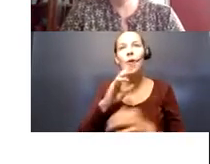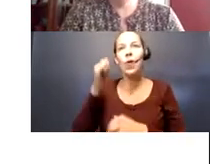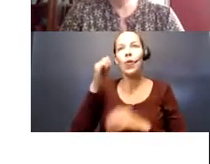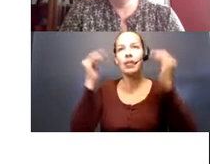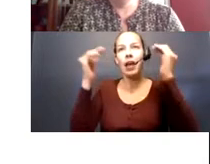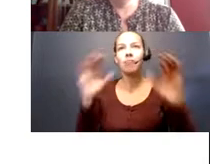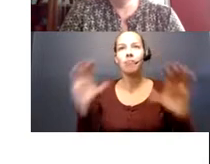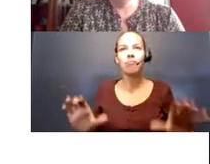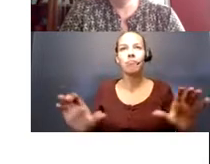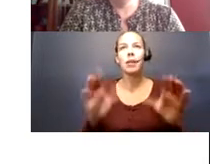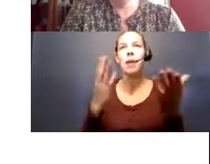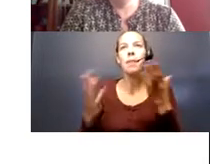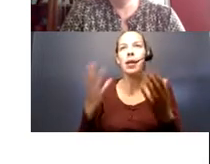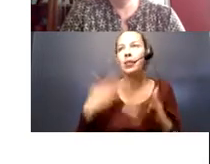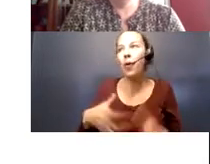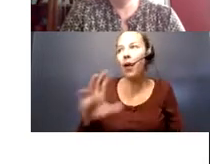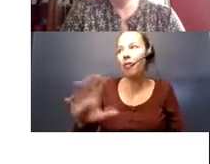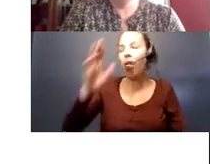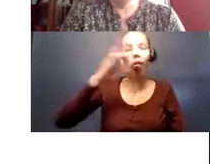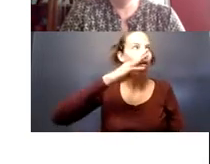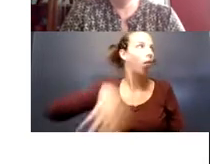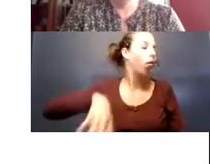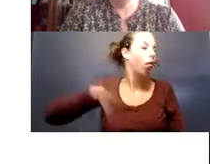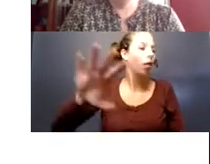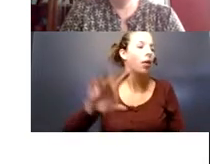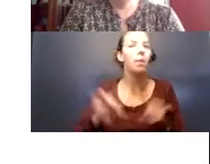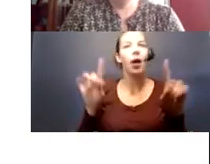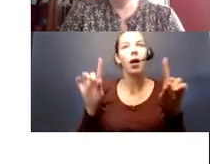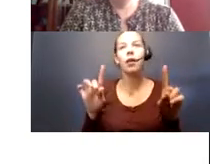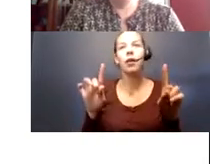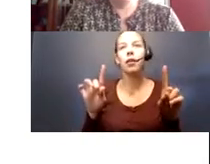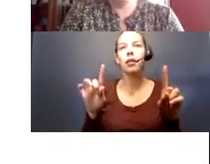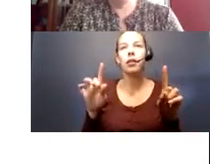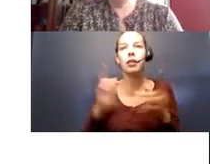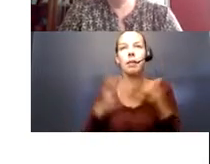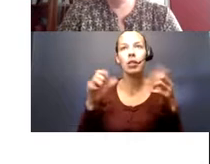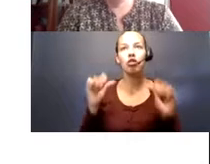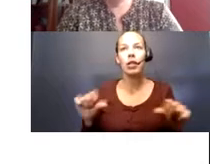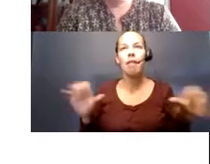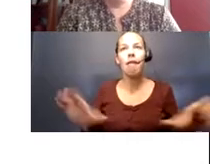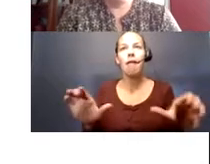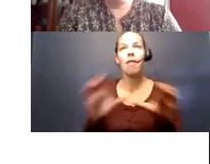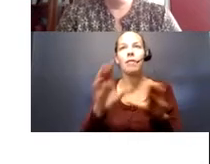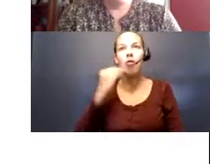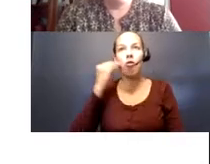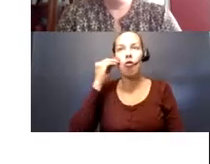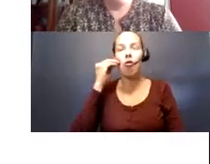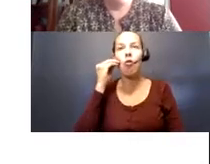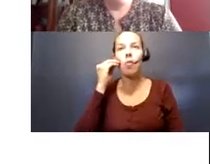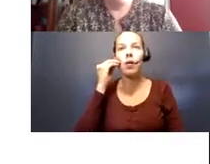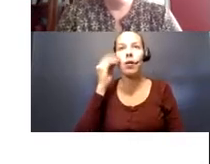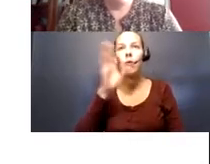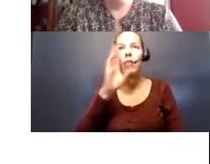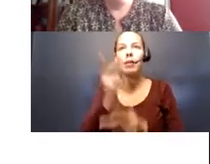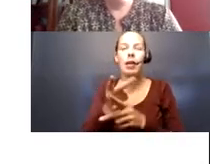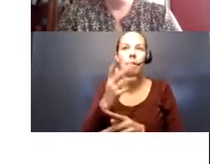active. They may not want to hear it from us. Or hear it from a loved one. But as much as they can stay active in their home. Is going to keep